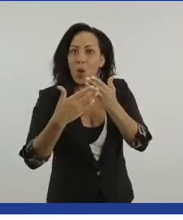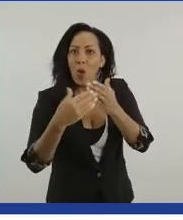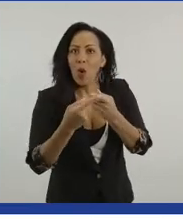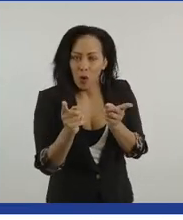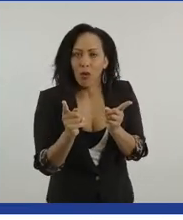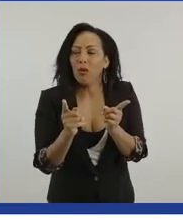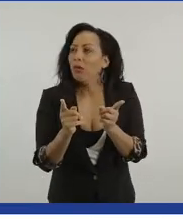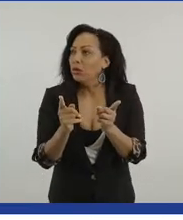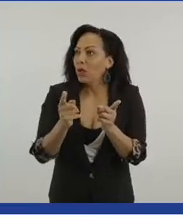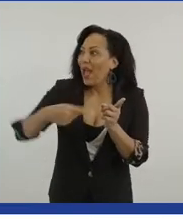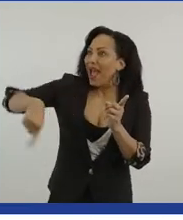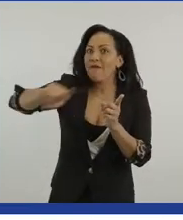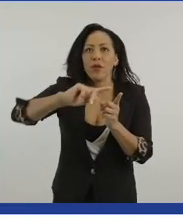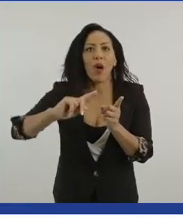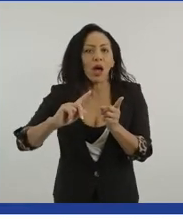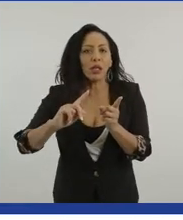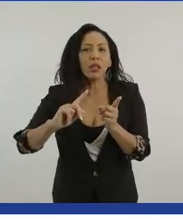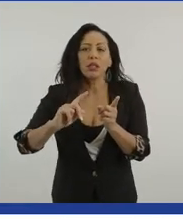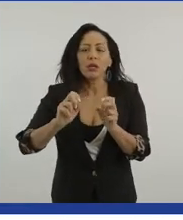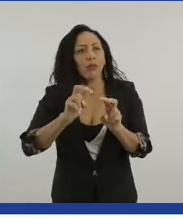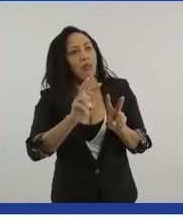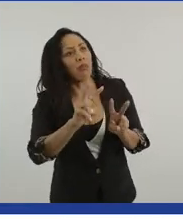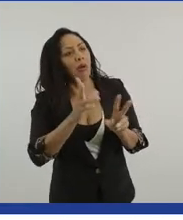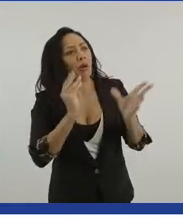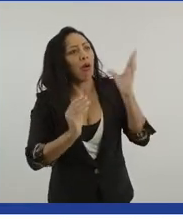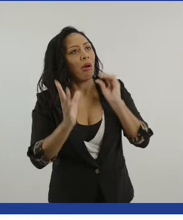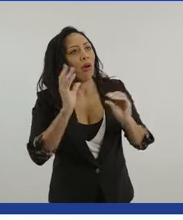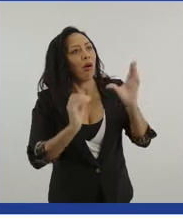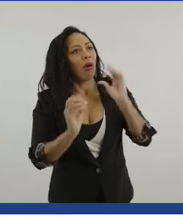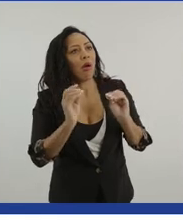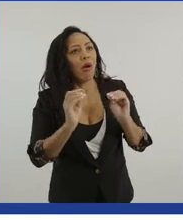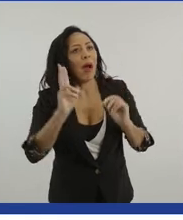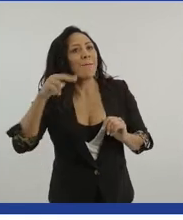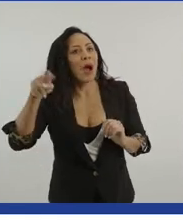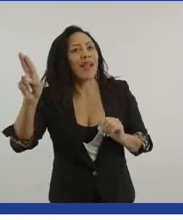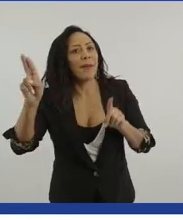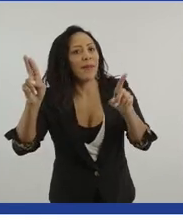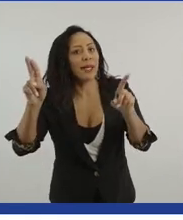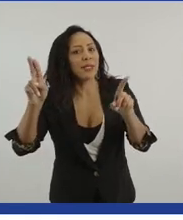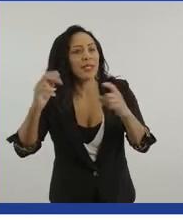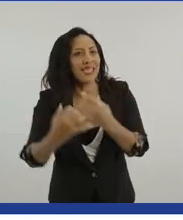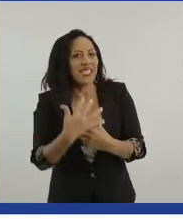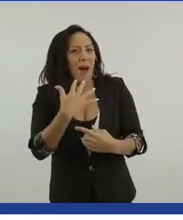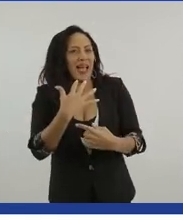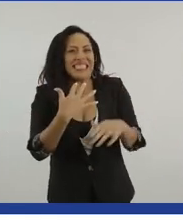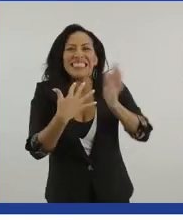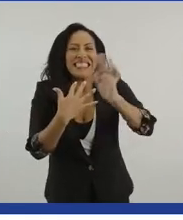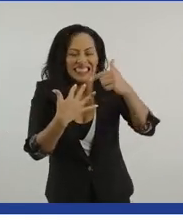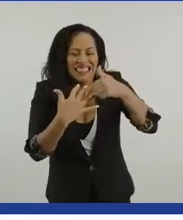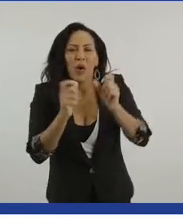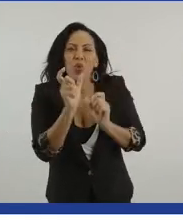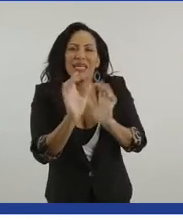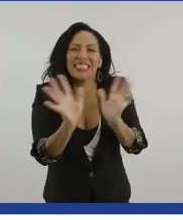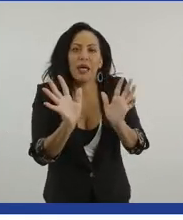opportunity to be not inspired by the Paralympics, because I don't like the word inspired, but have an impact on your